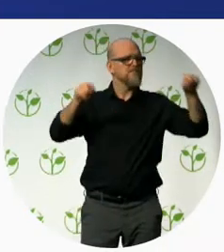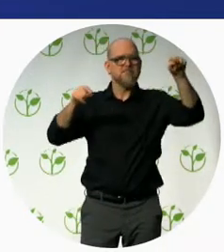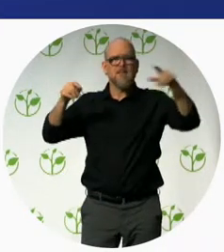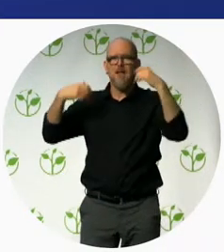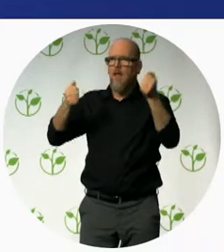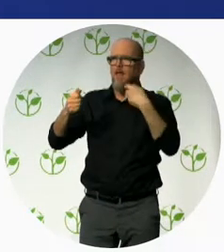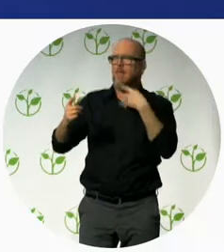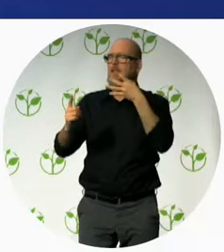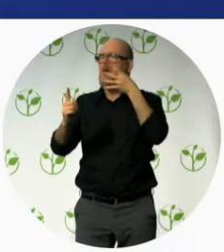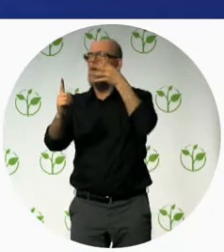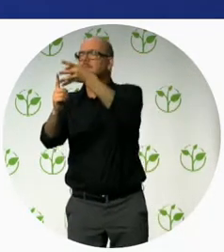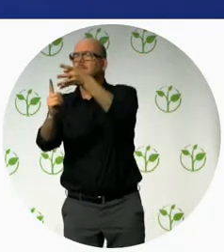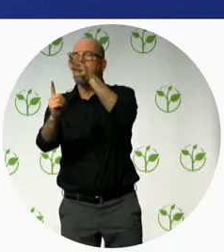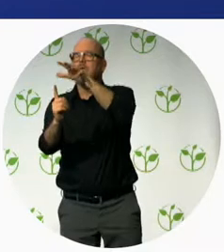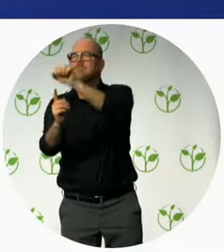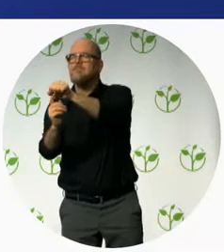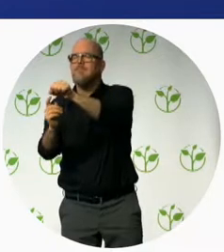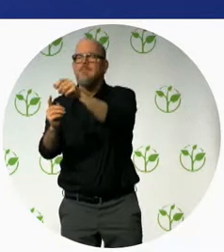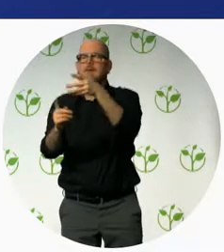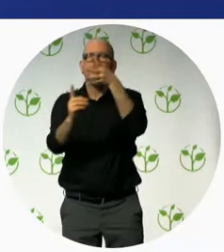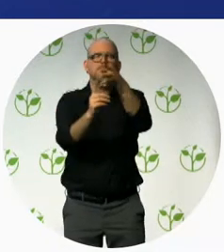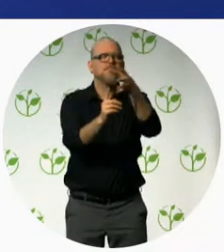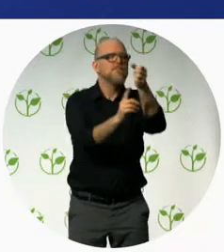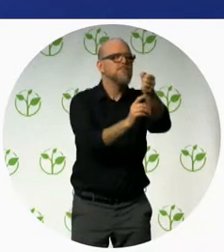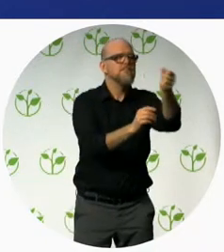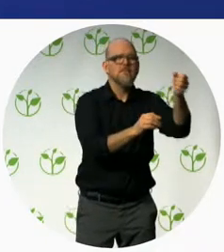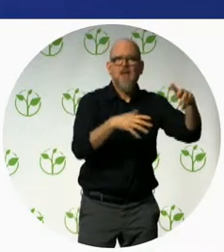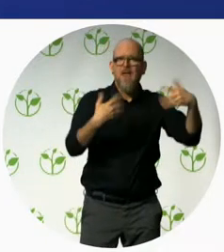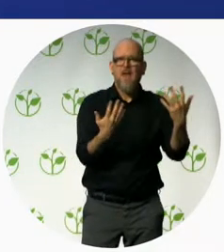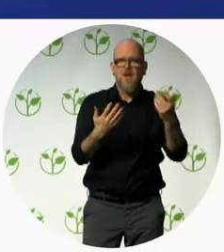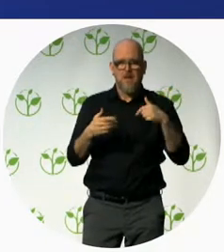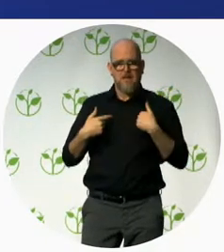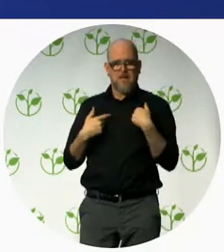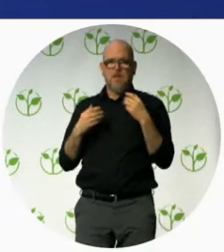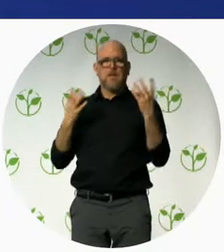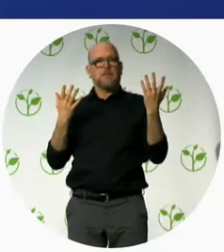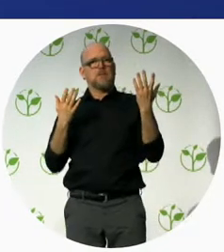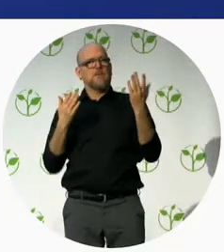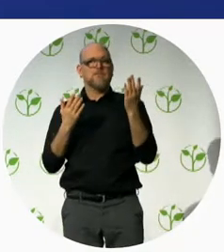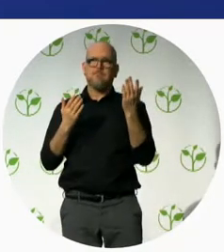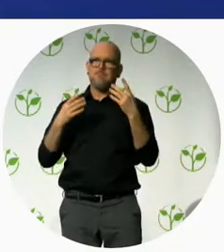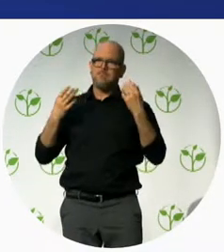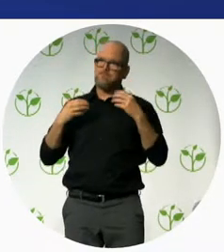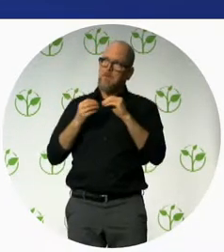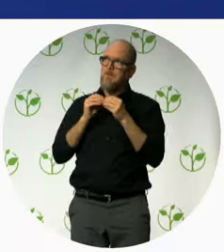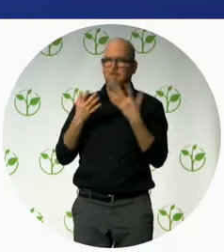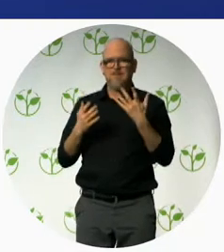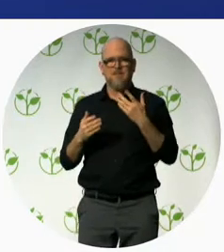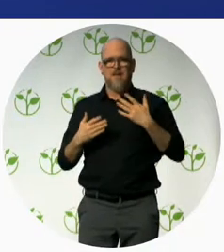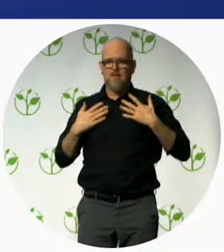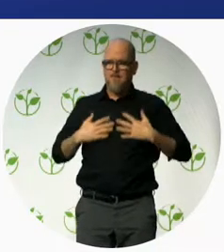of health services due to the lack of health professionals and large population